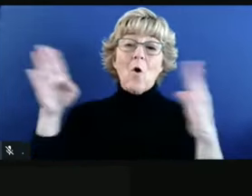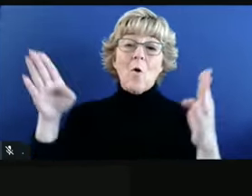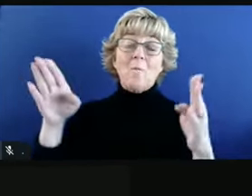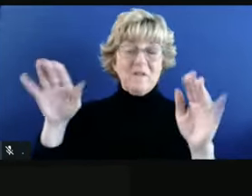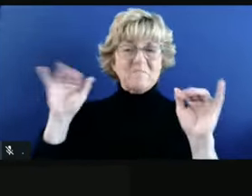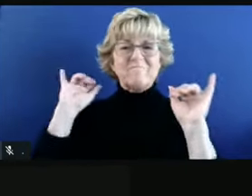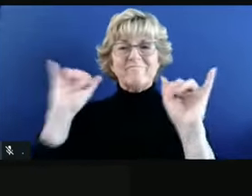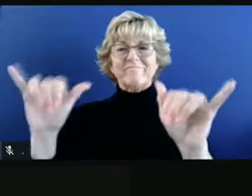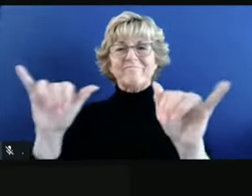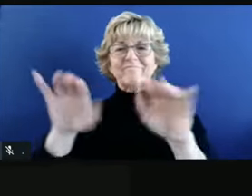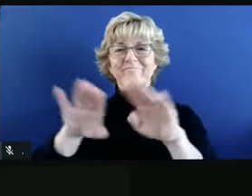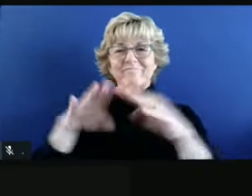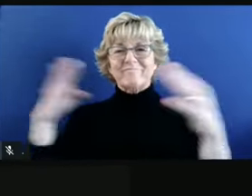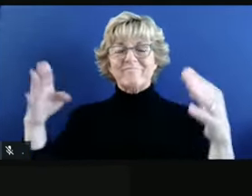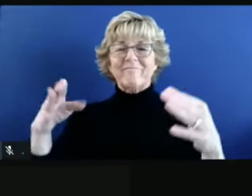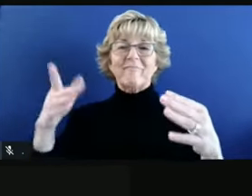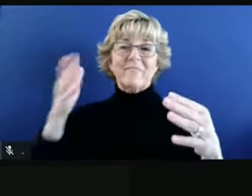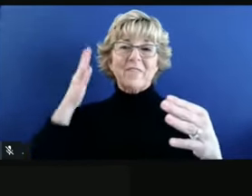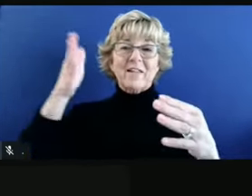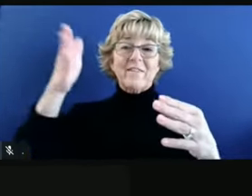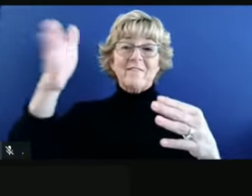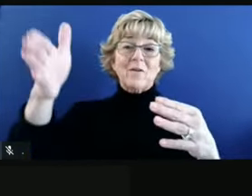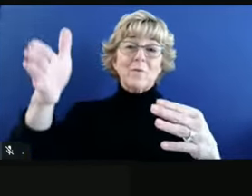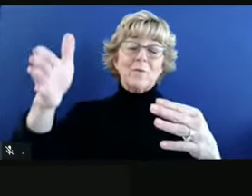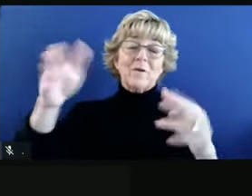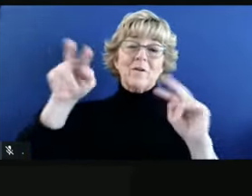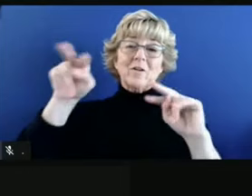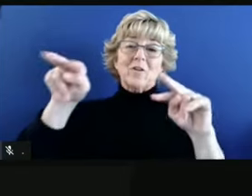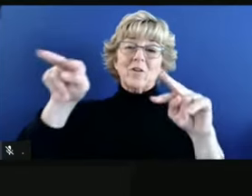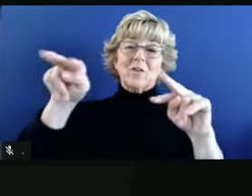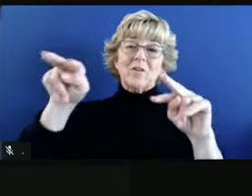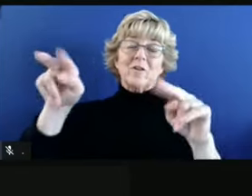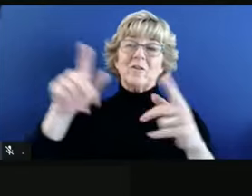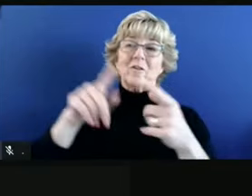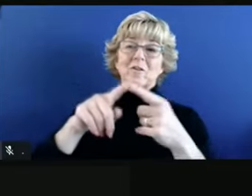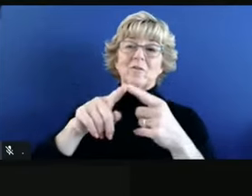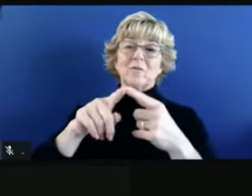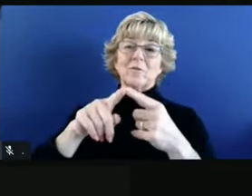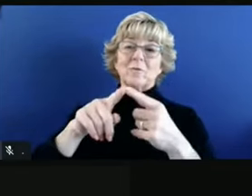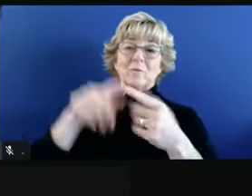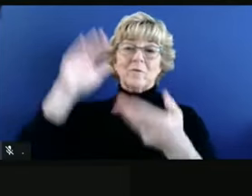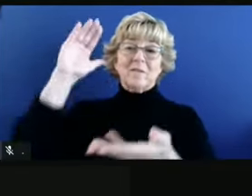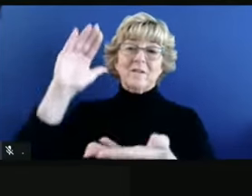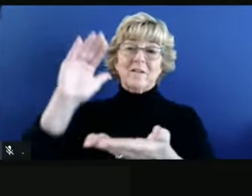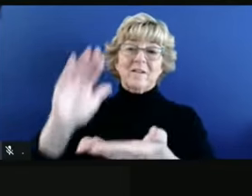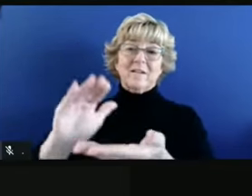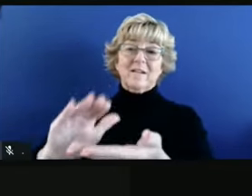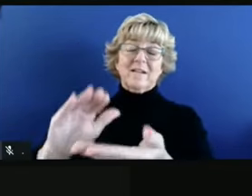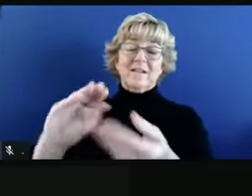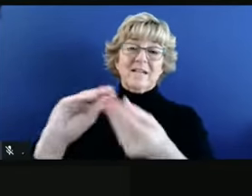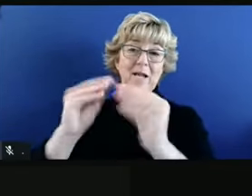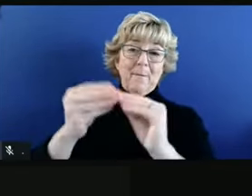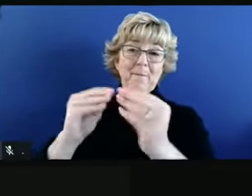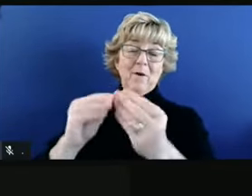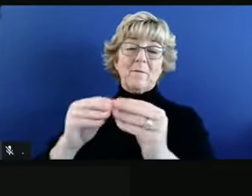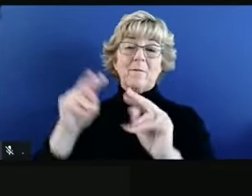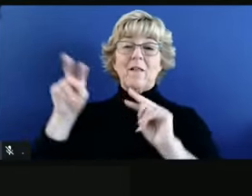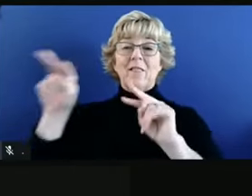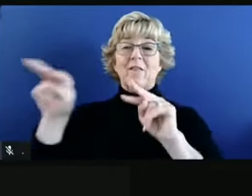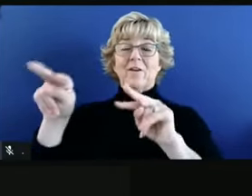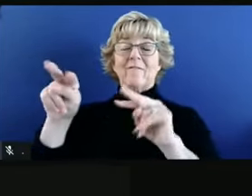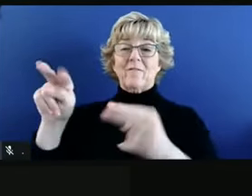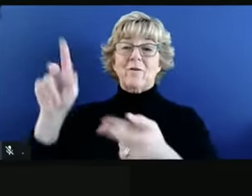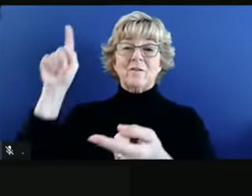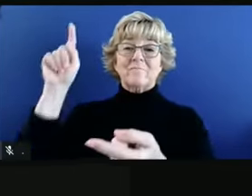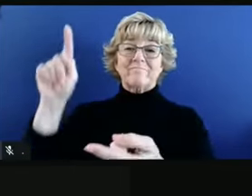look forward down the road as we continue to bring down case numbers or as we look forward to bringing down